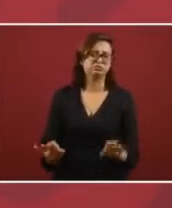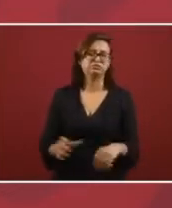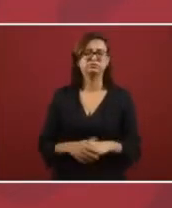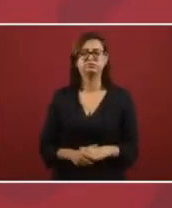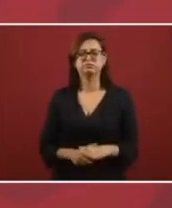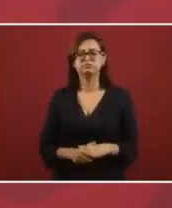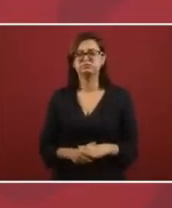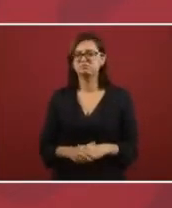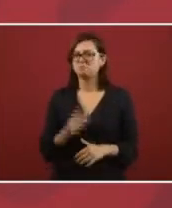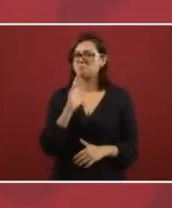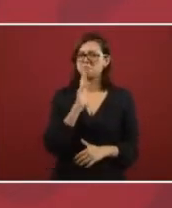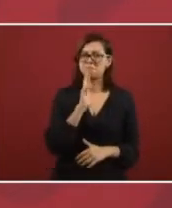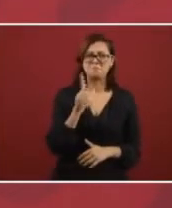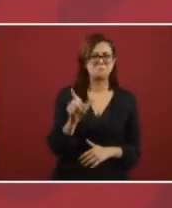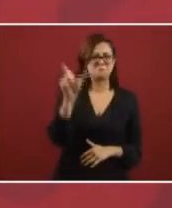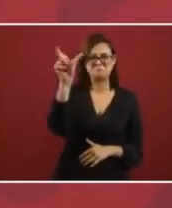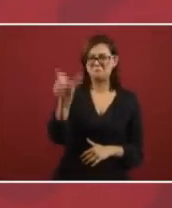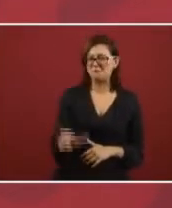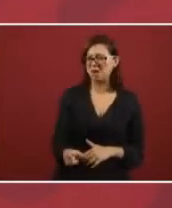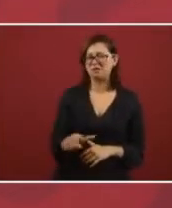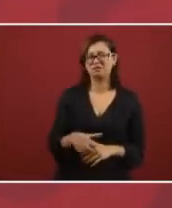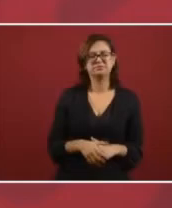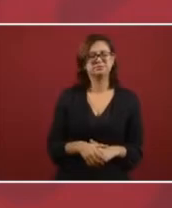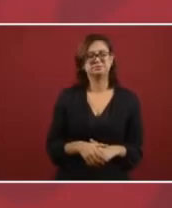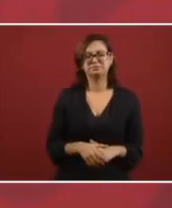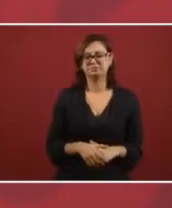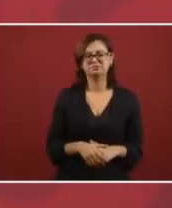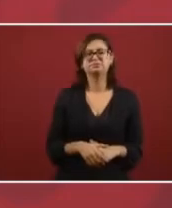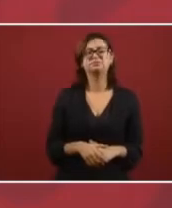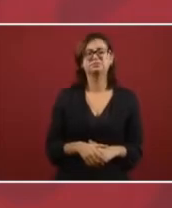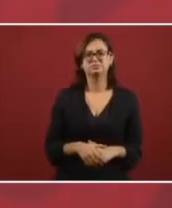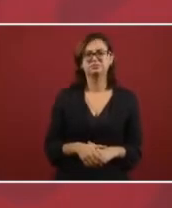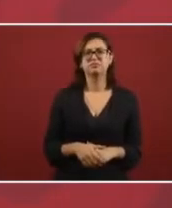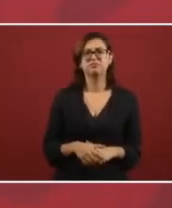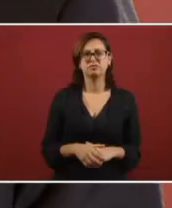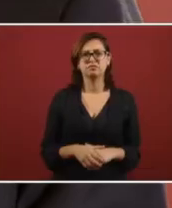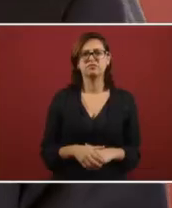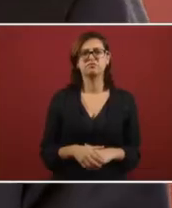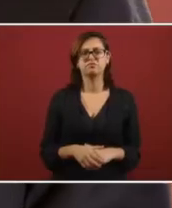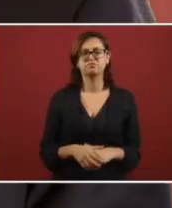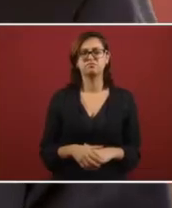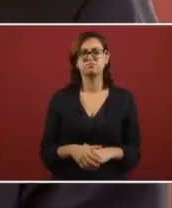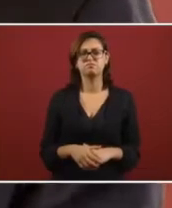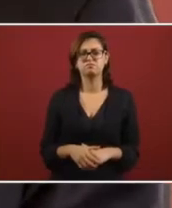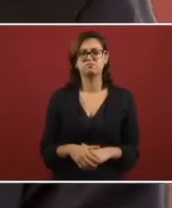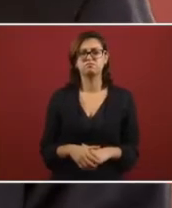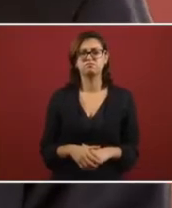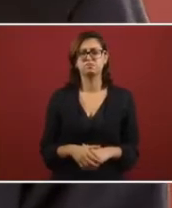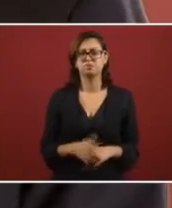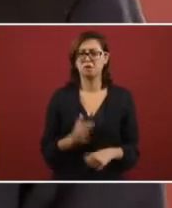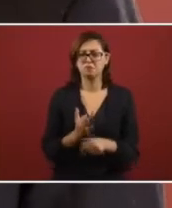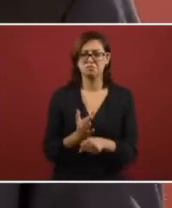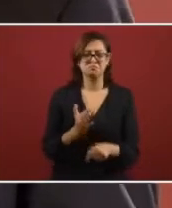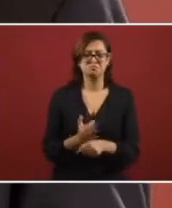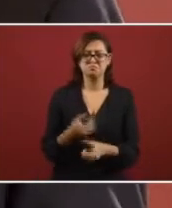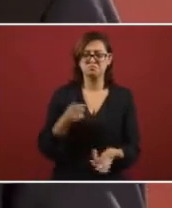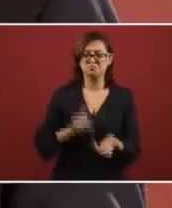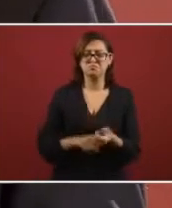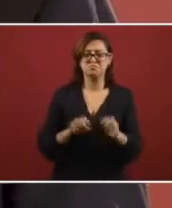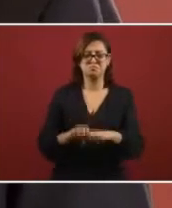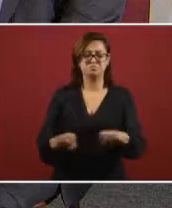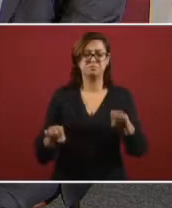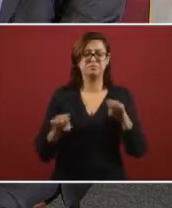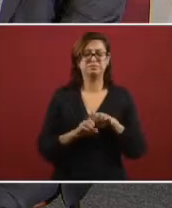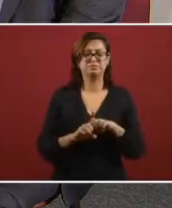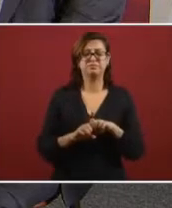they're the best that we have at these times